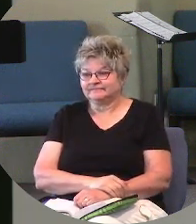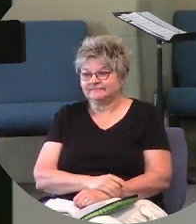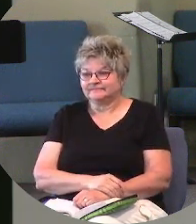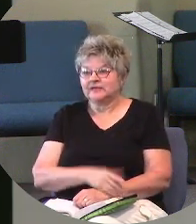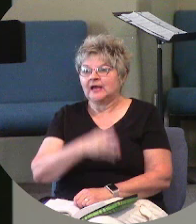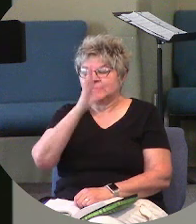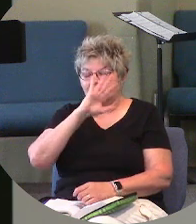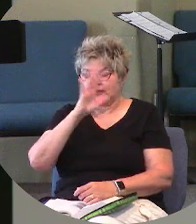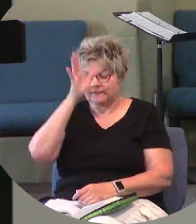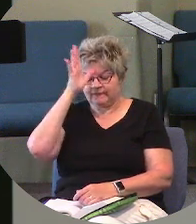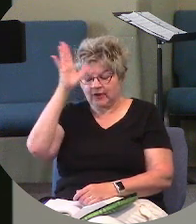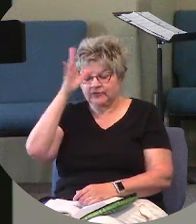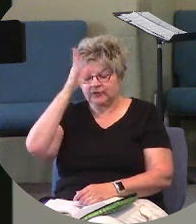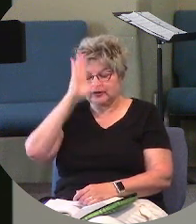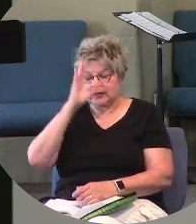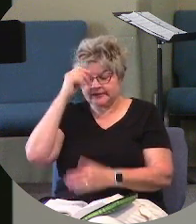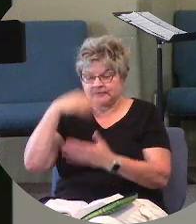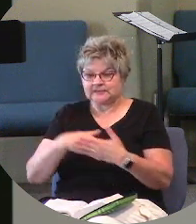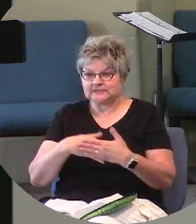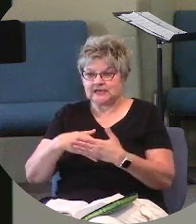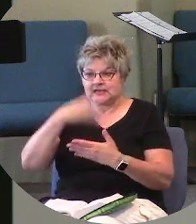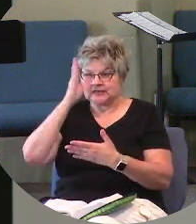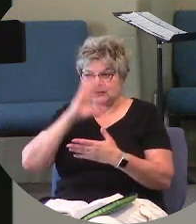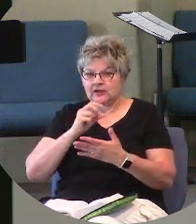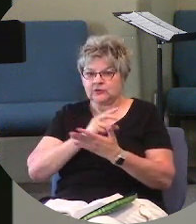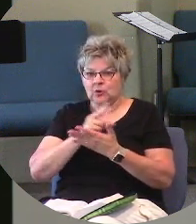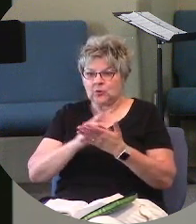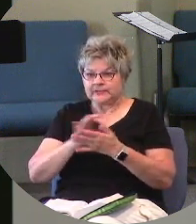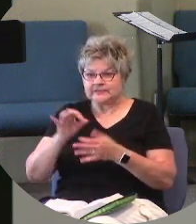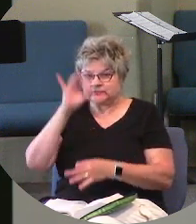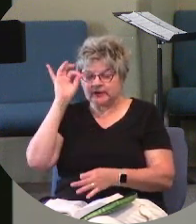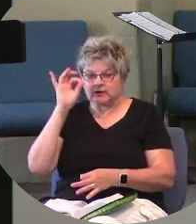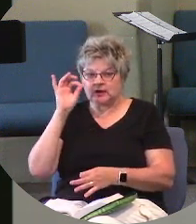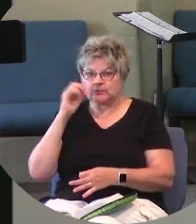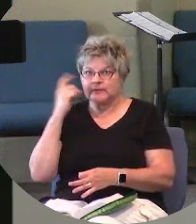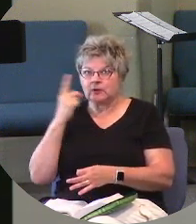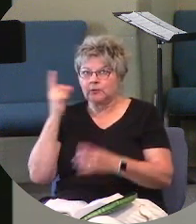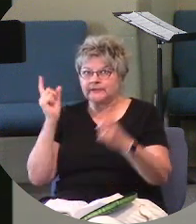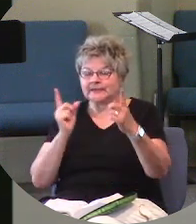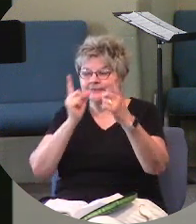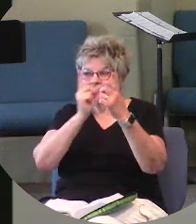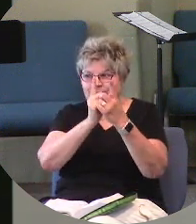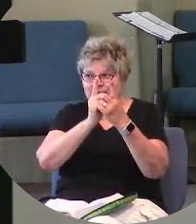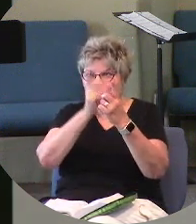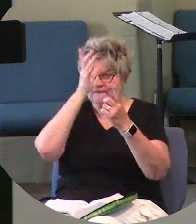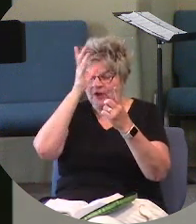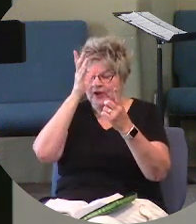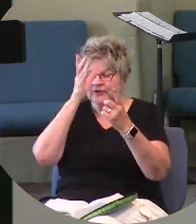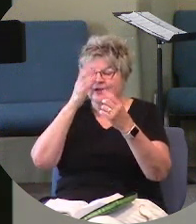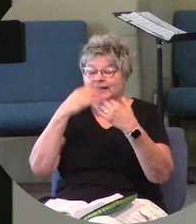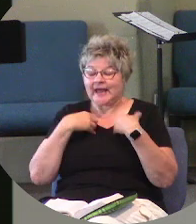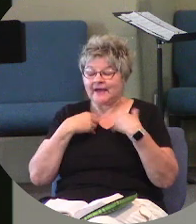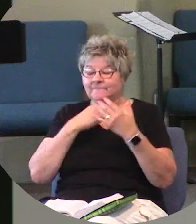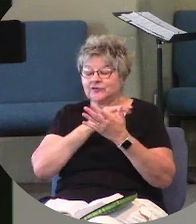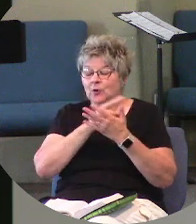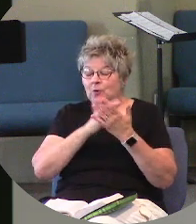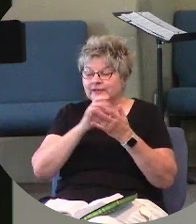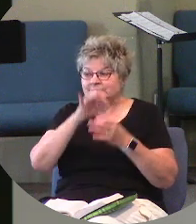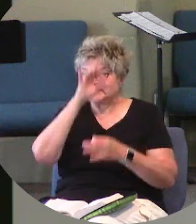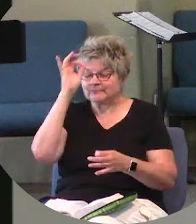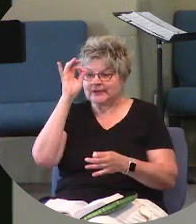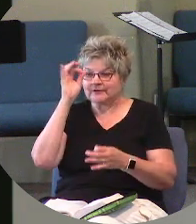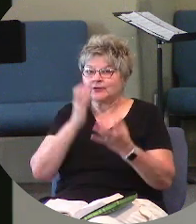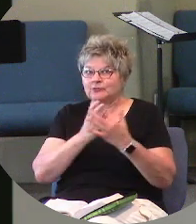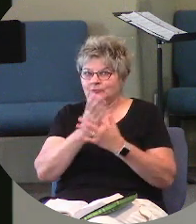God the Father, God the Son, God the Holy Spirit. And we only get to the Father and have the Holy Spirit within us by Christ